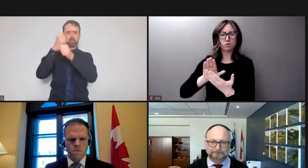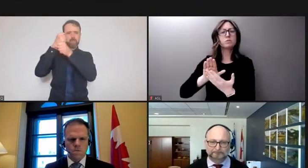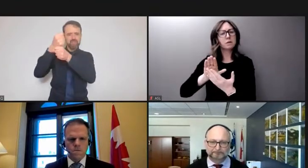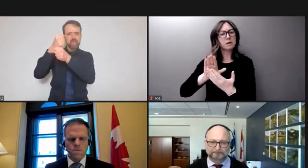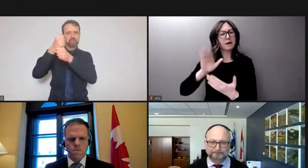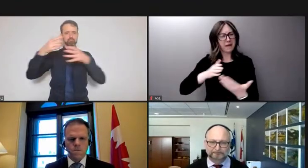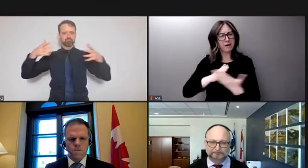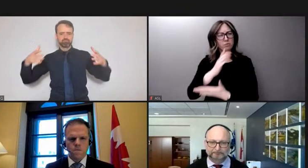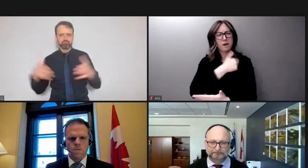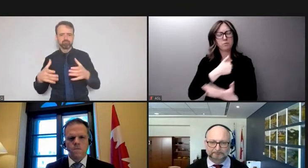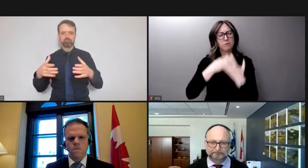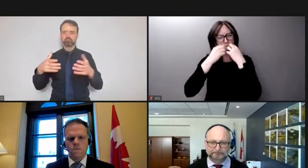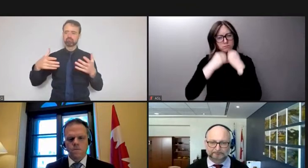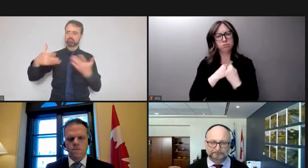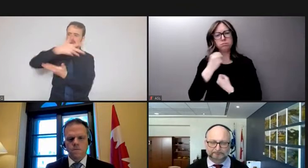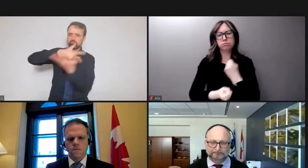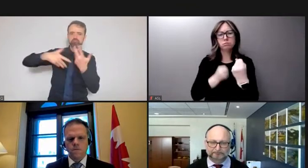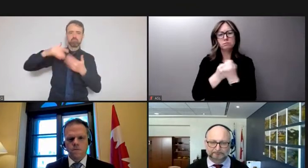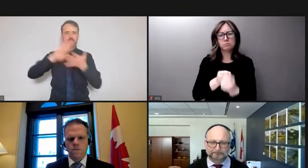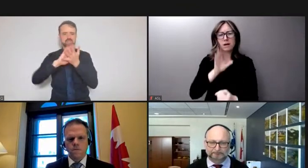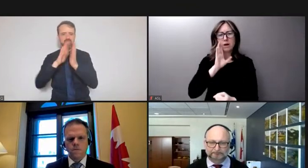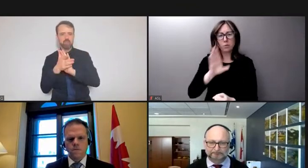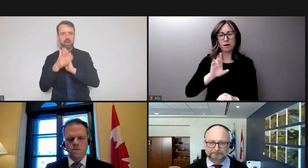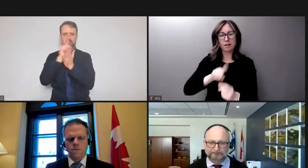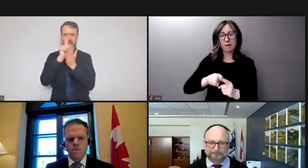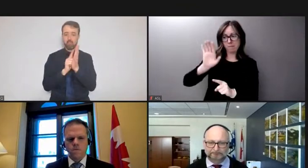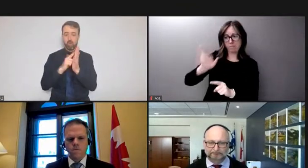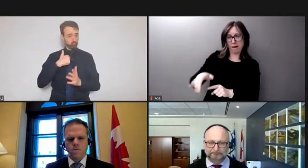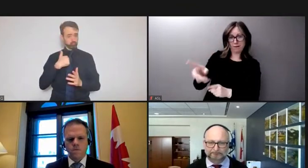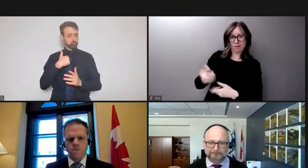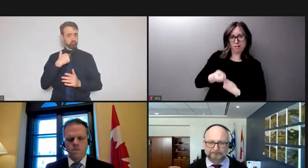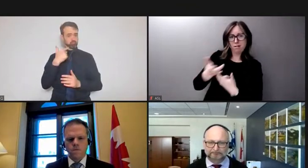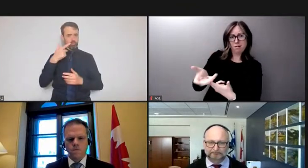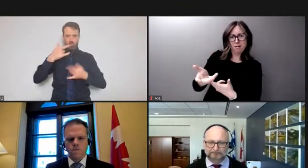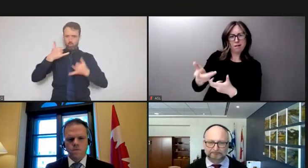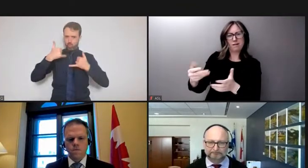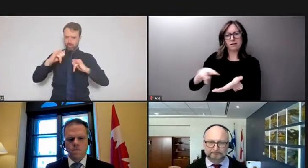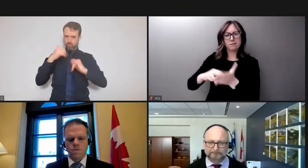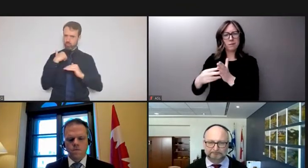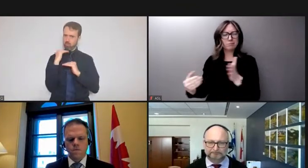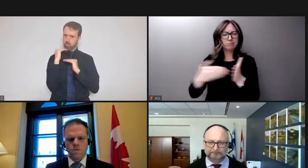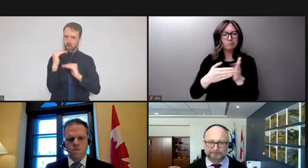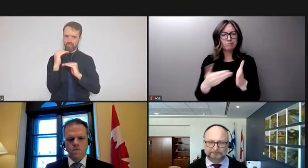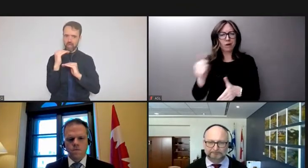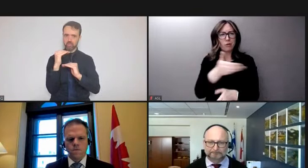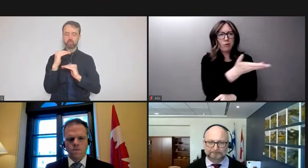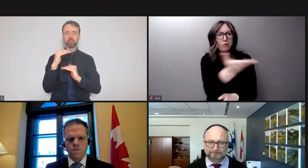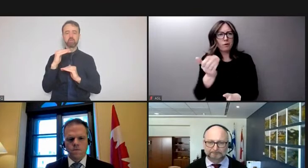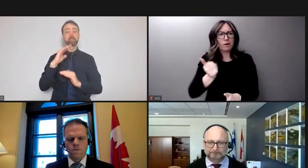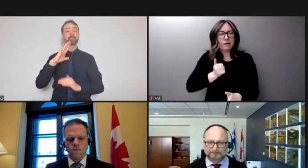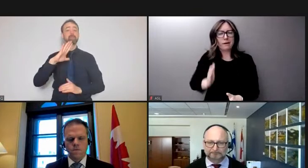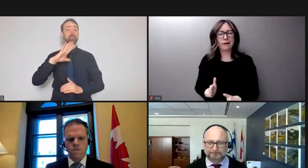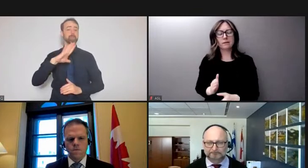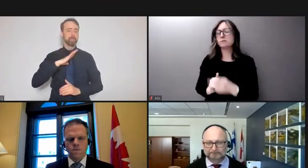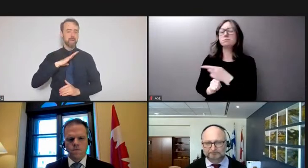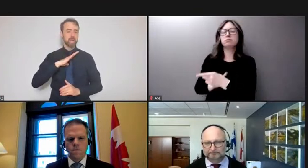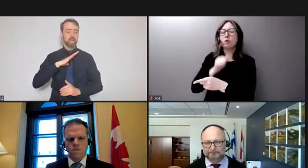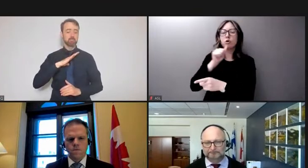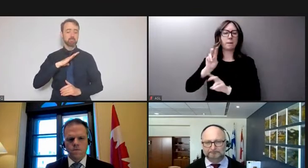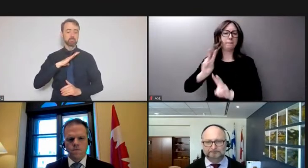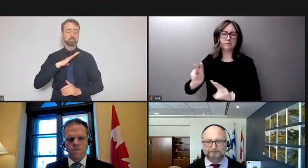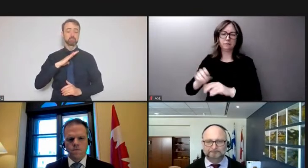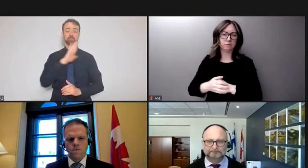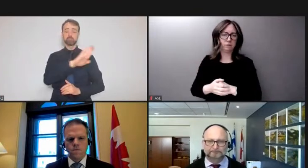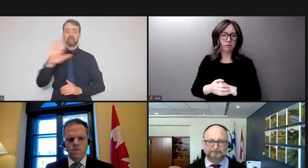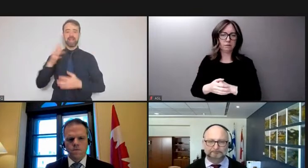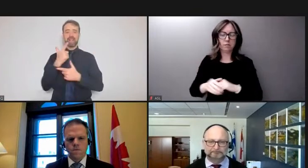this right but the freedom of expression reaches its limit when it violates the rights of other canadians those this